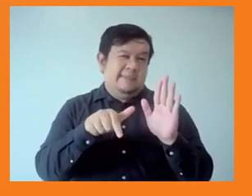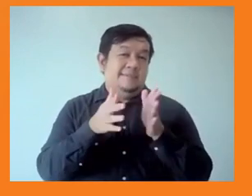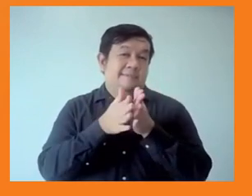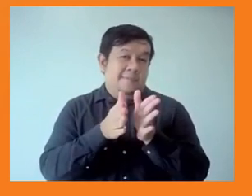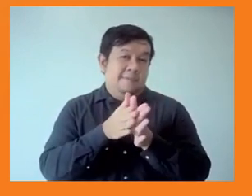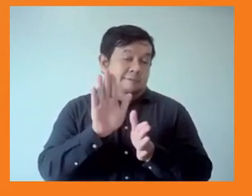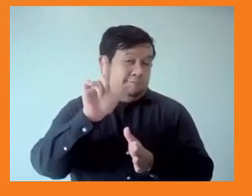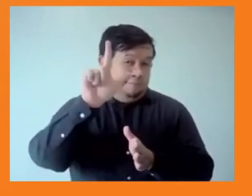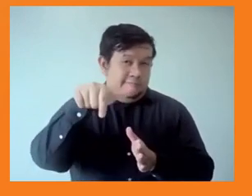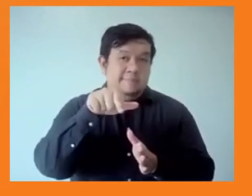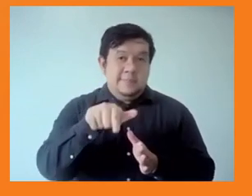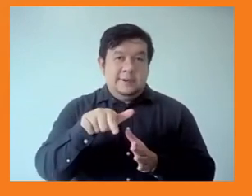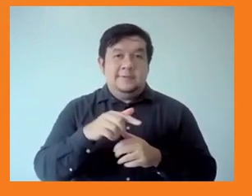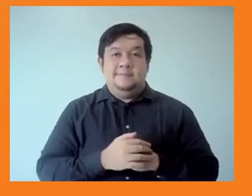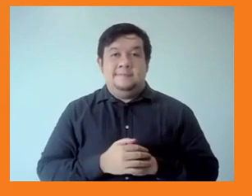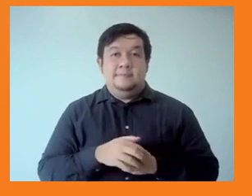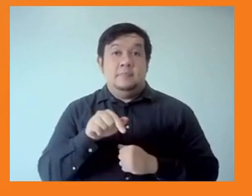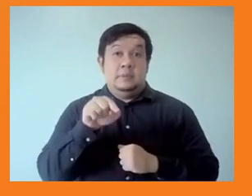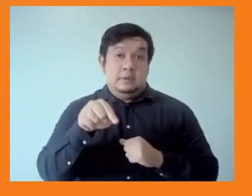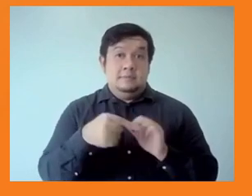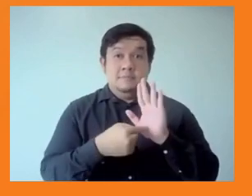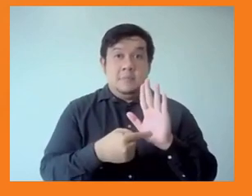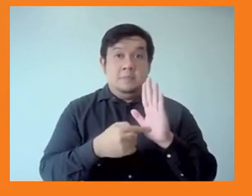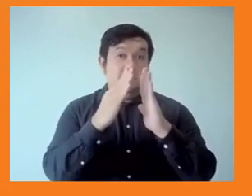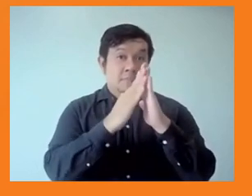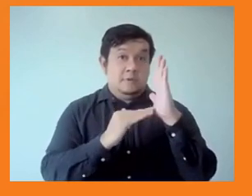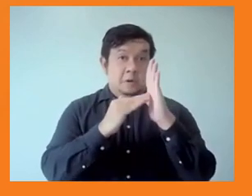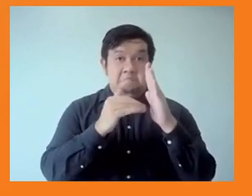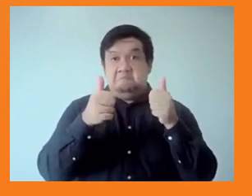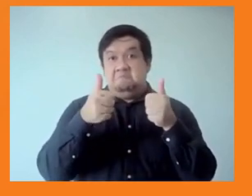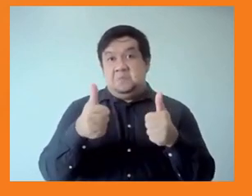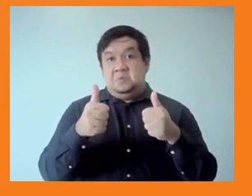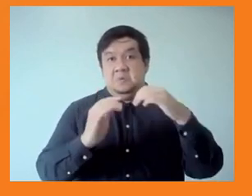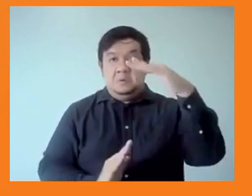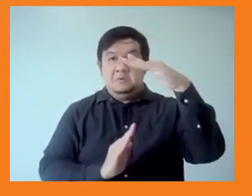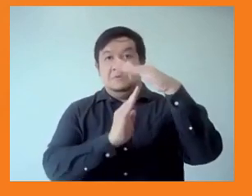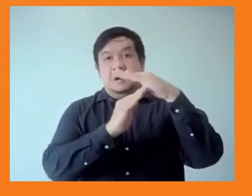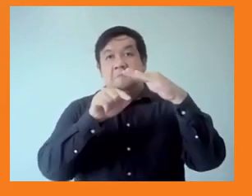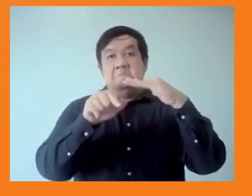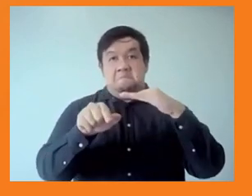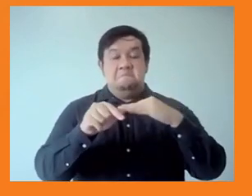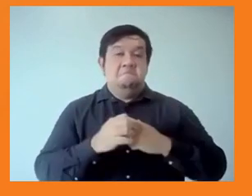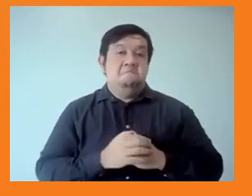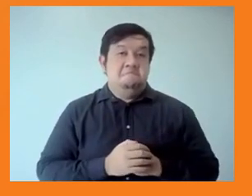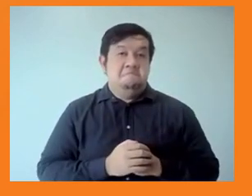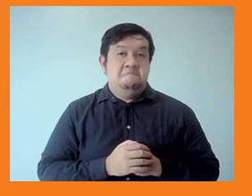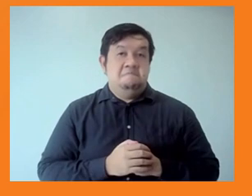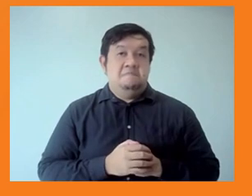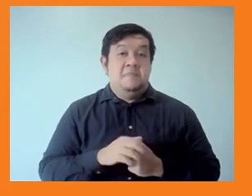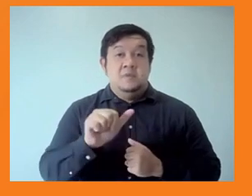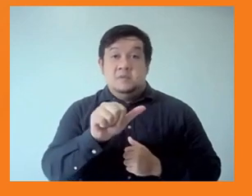Zealand dramatically increased top tax rates and the leave given to both fathers and mothers when they're having a baby.